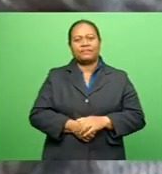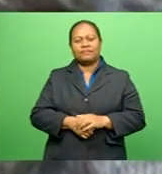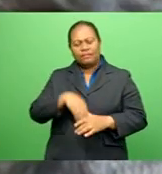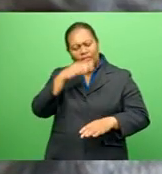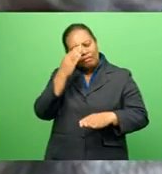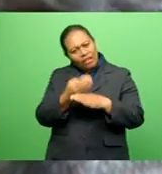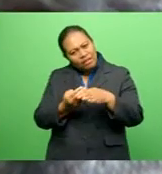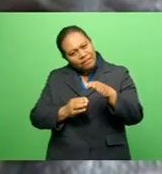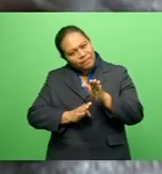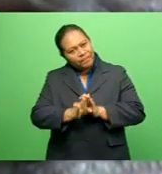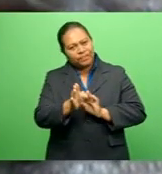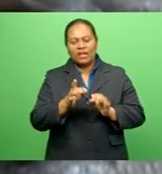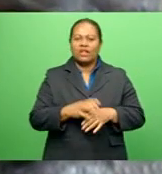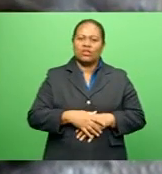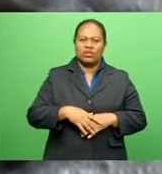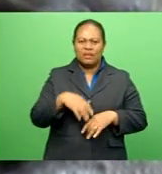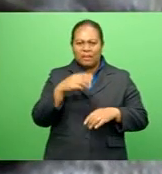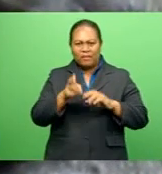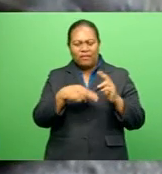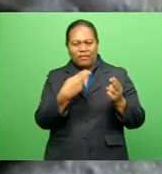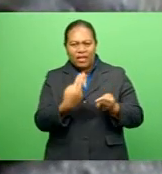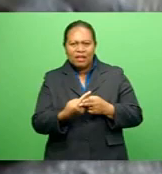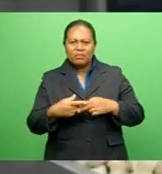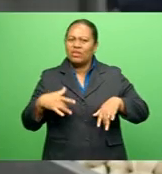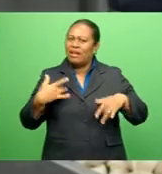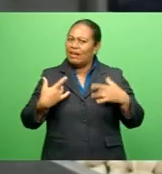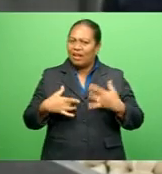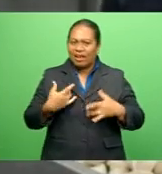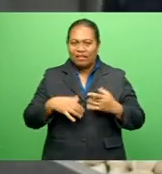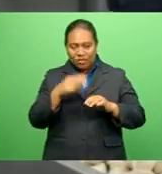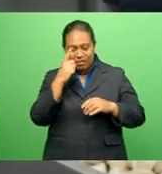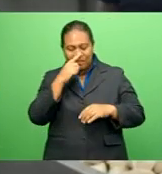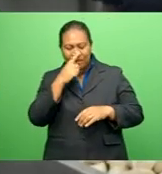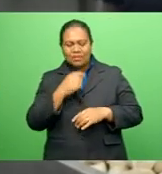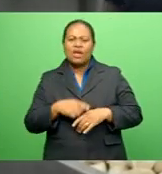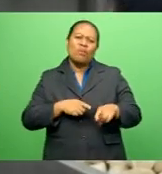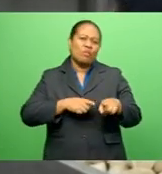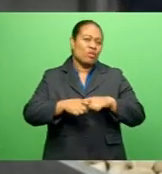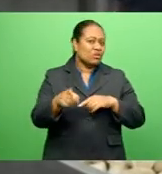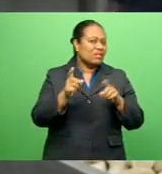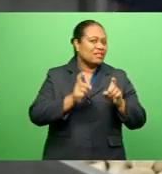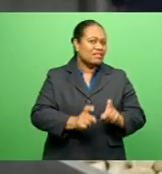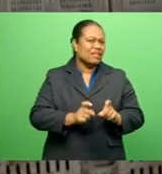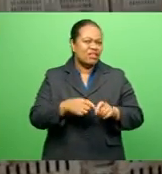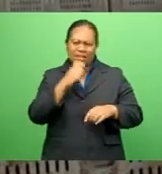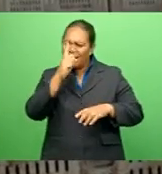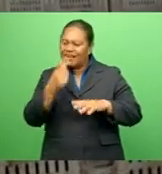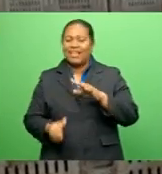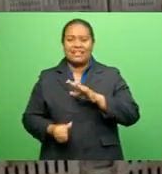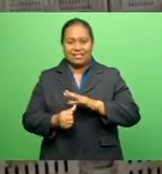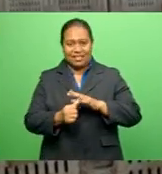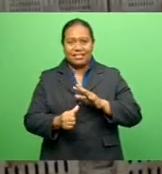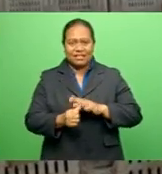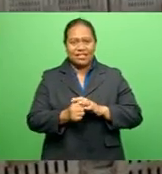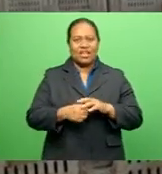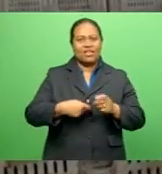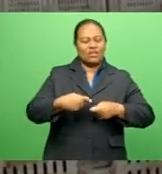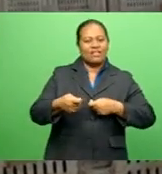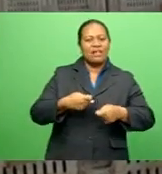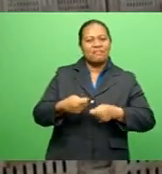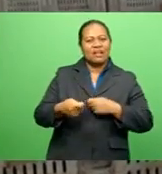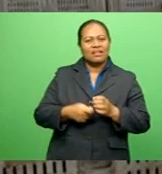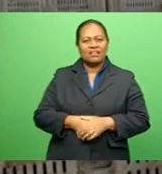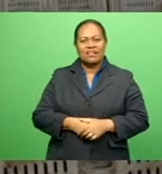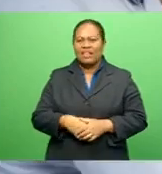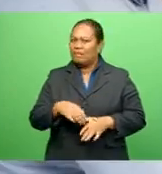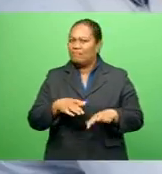livelihoods in these regions We are the Fijians living in these areas who have very difficult access to market Otherwise, they